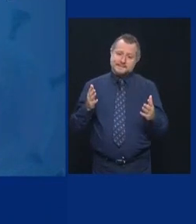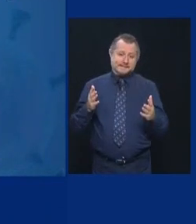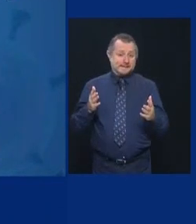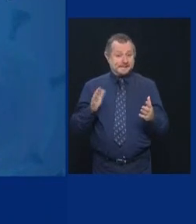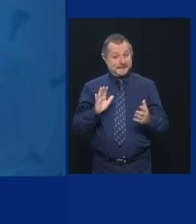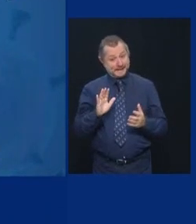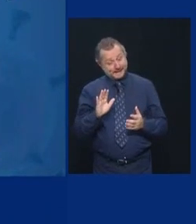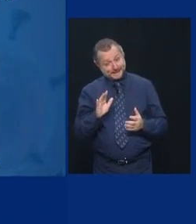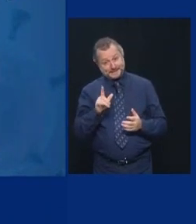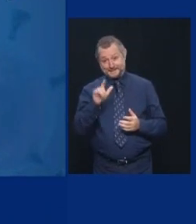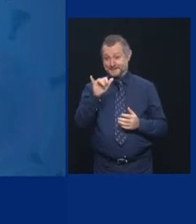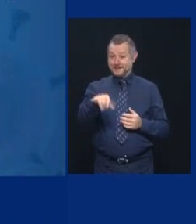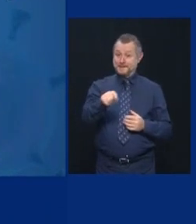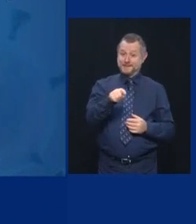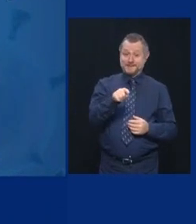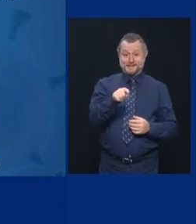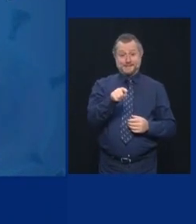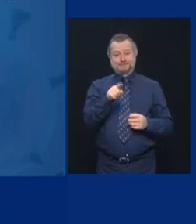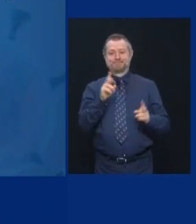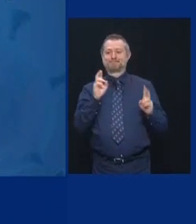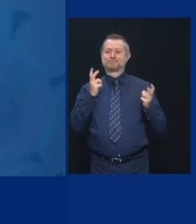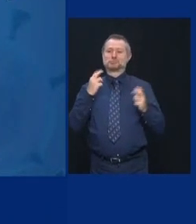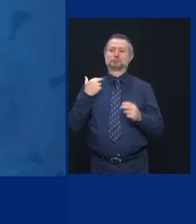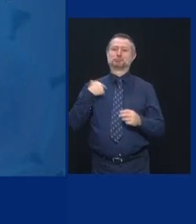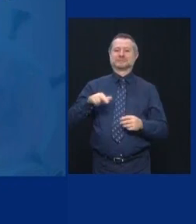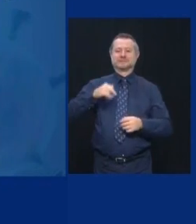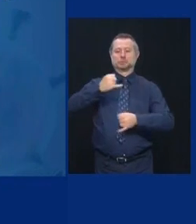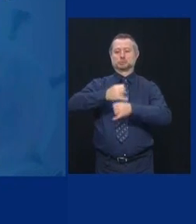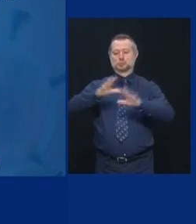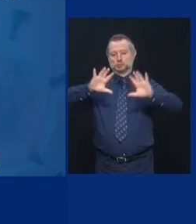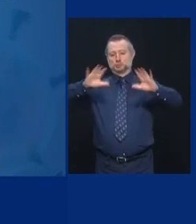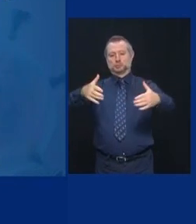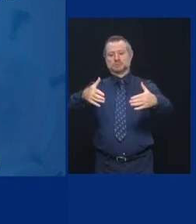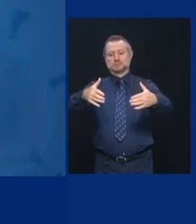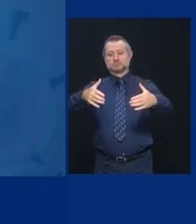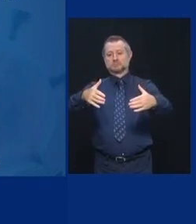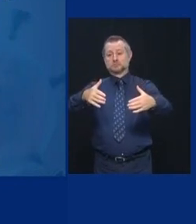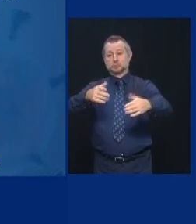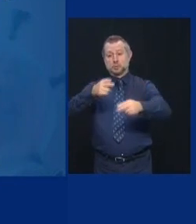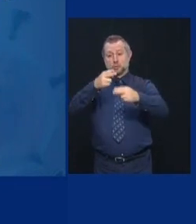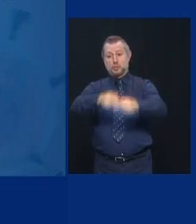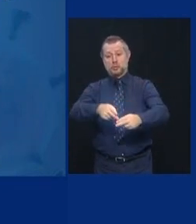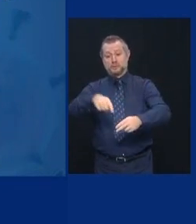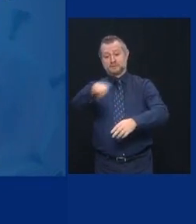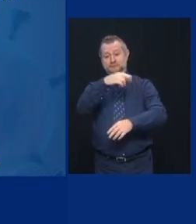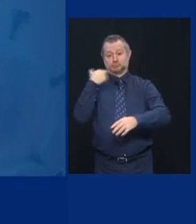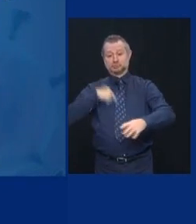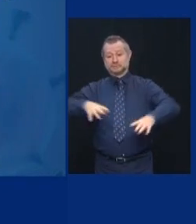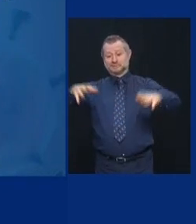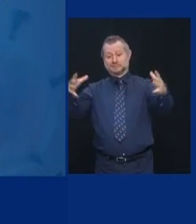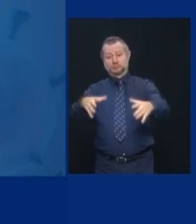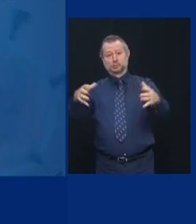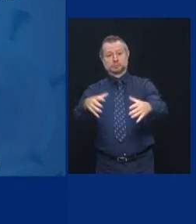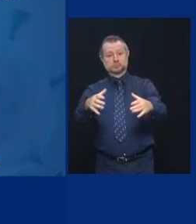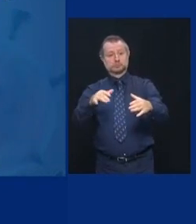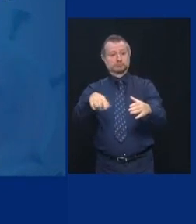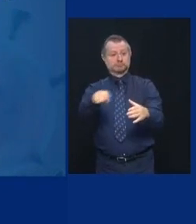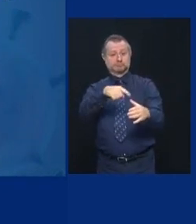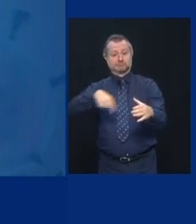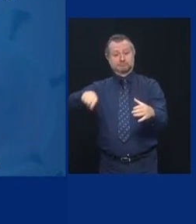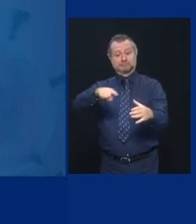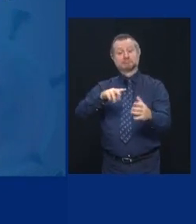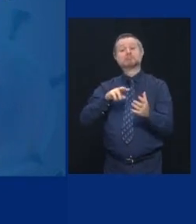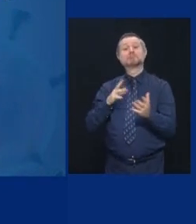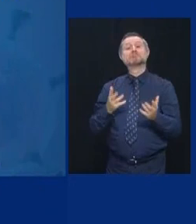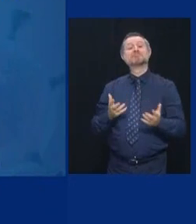institutions are mass gatherings and raise the